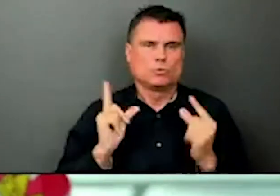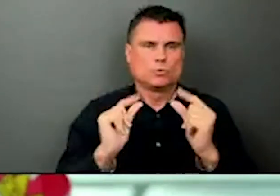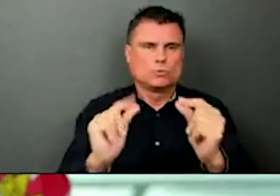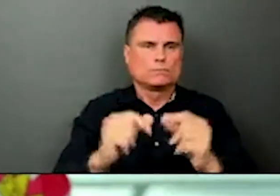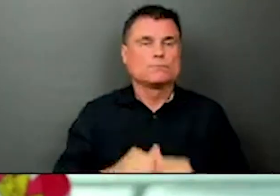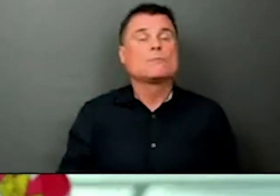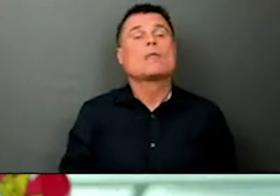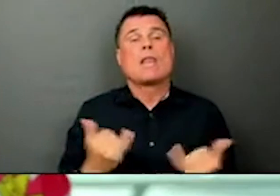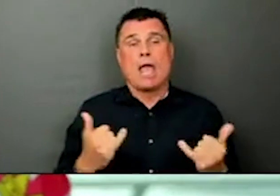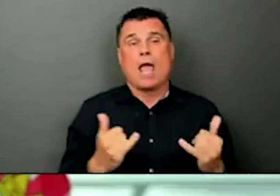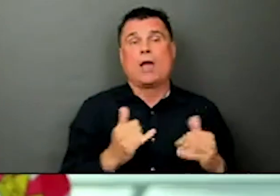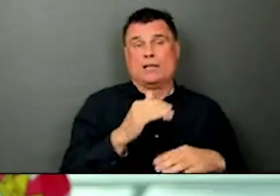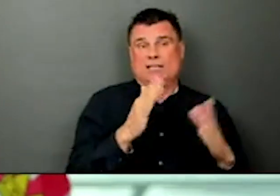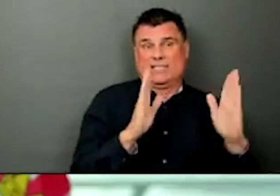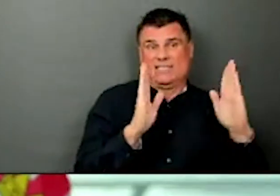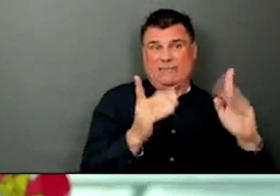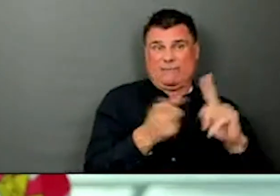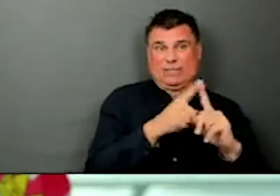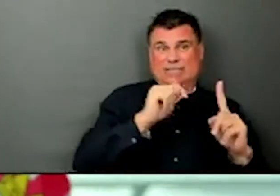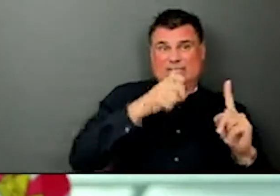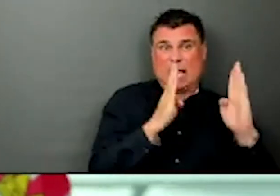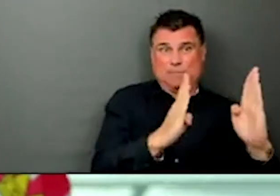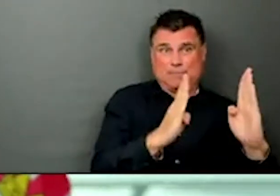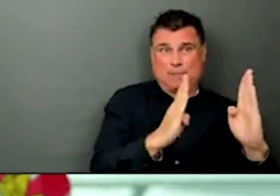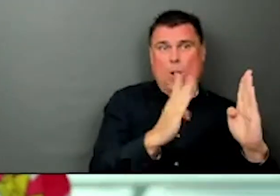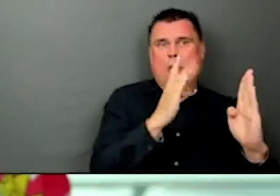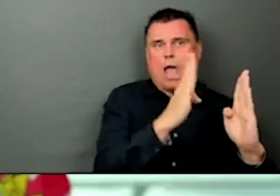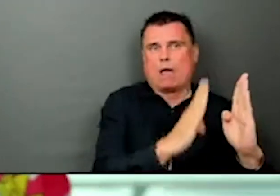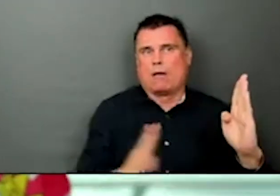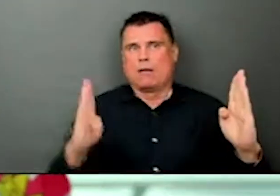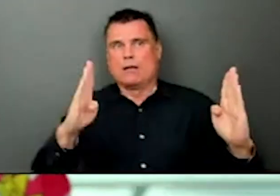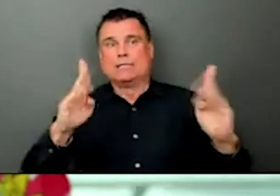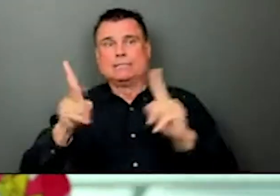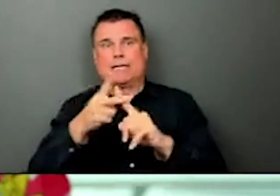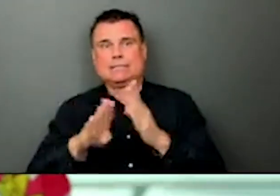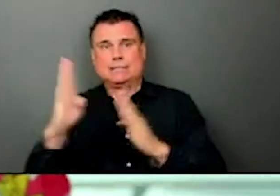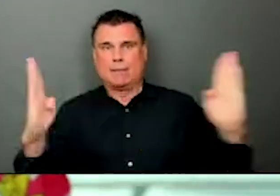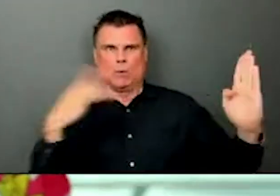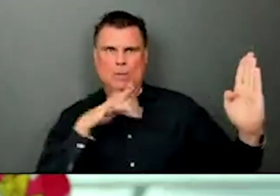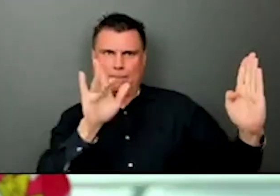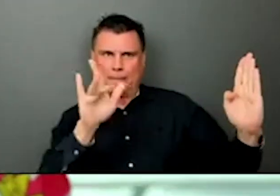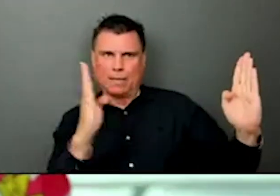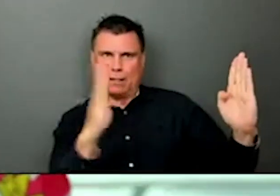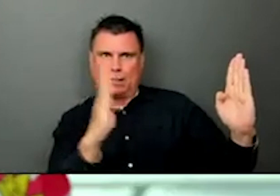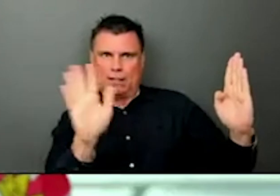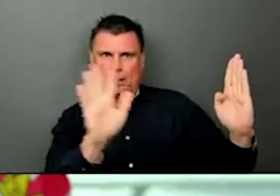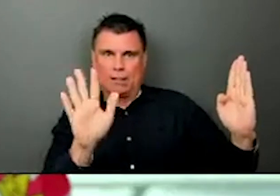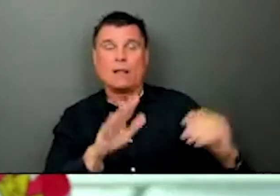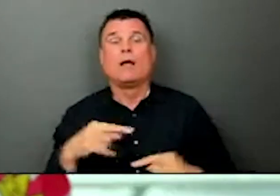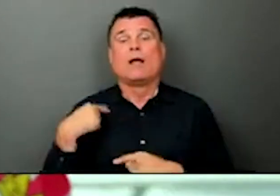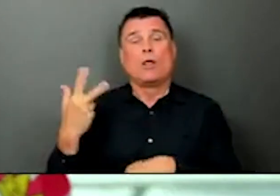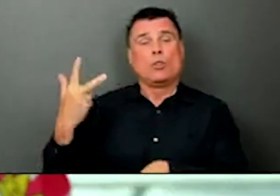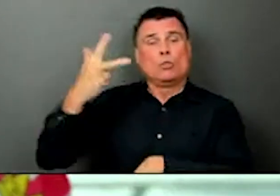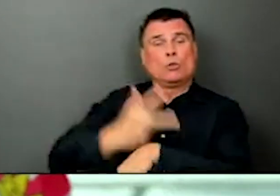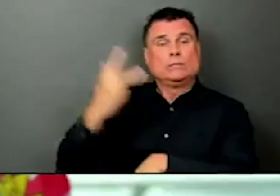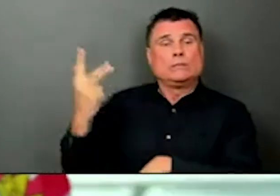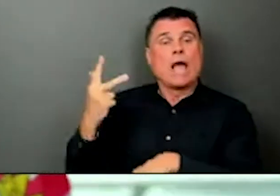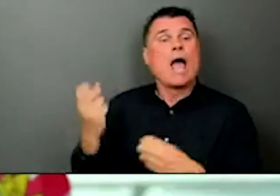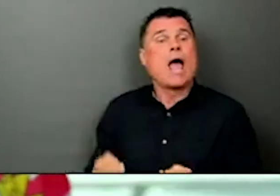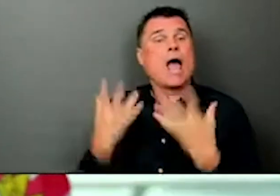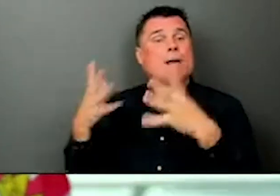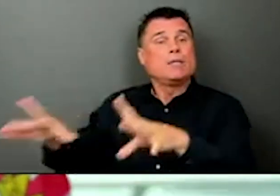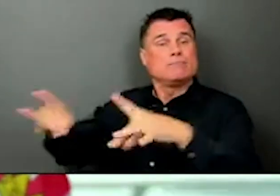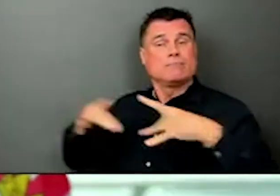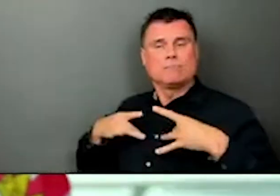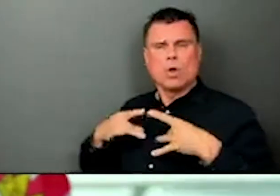COVID-19 on our communities. So what are those indicators telling us? Over the weekend, 481 individuals in